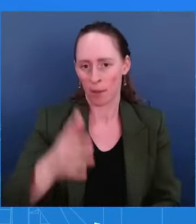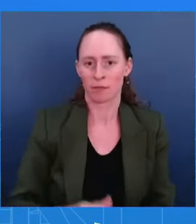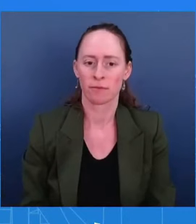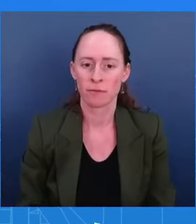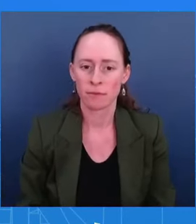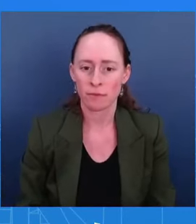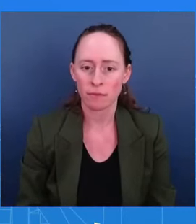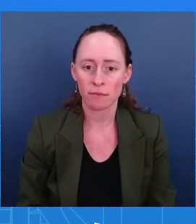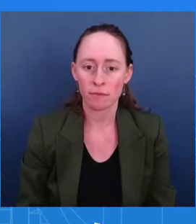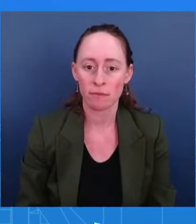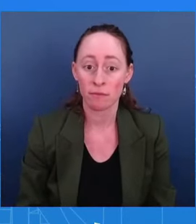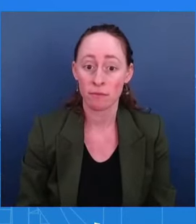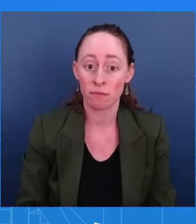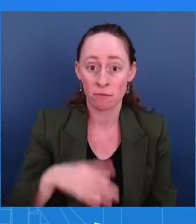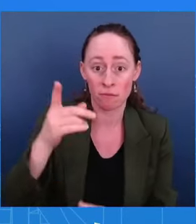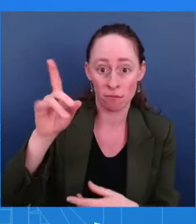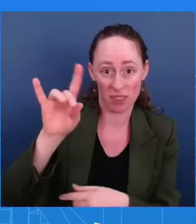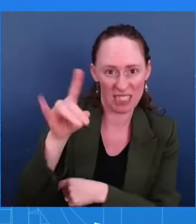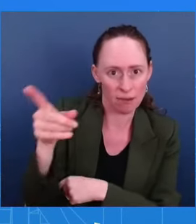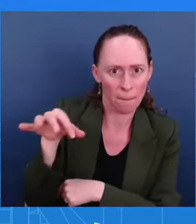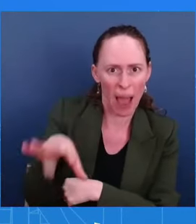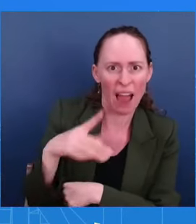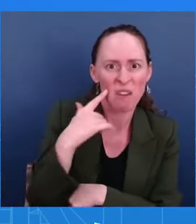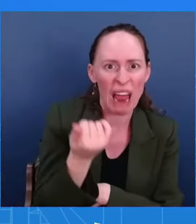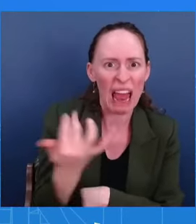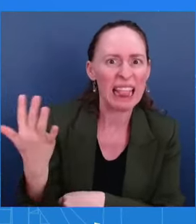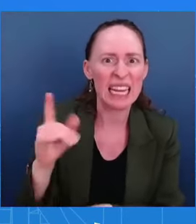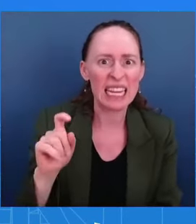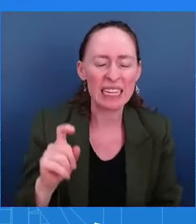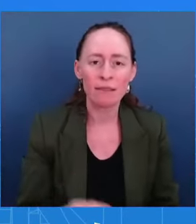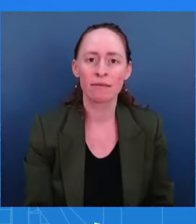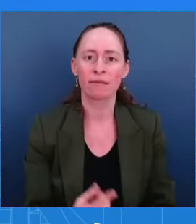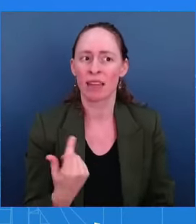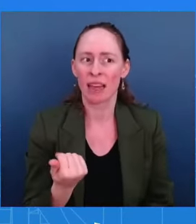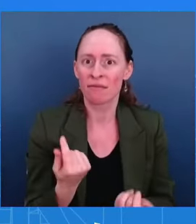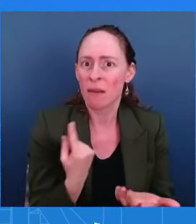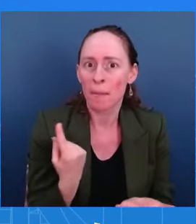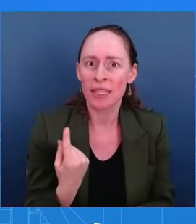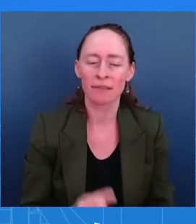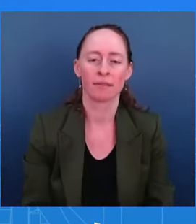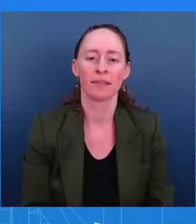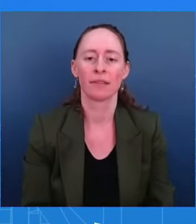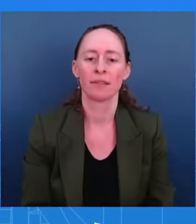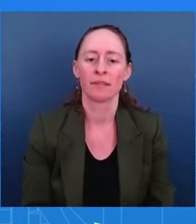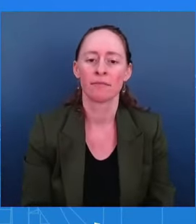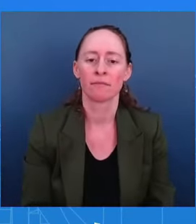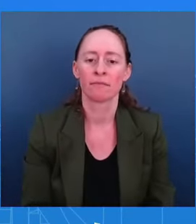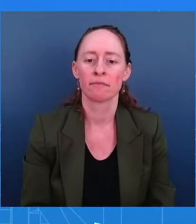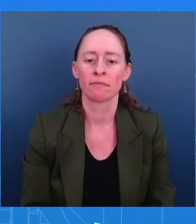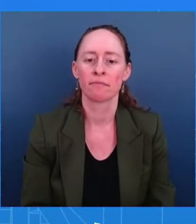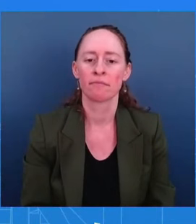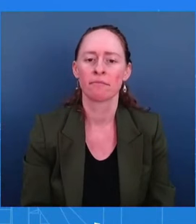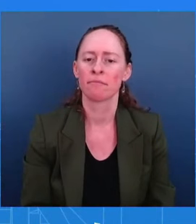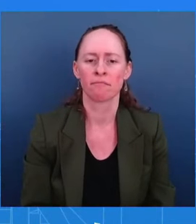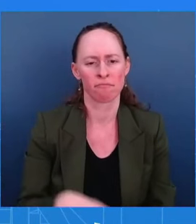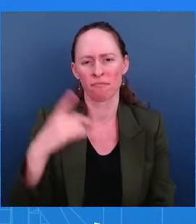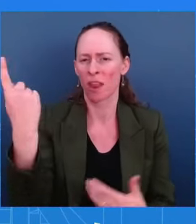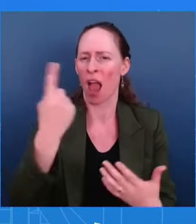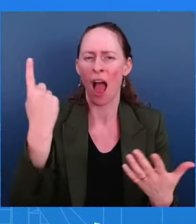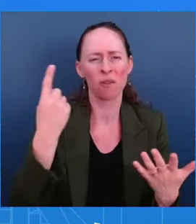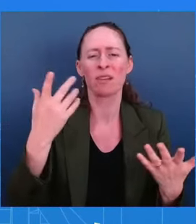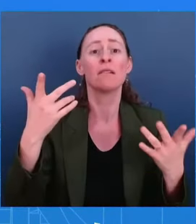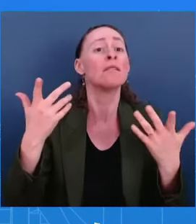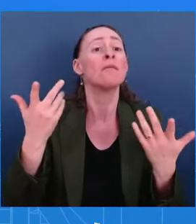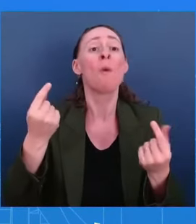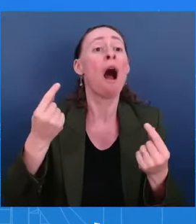say that he's taken every, he's taken every action or done the same process that every other president has done when they have taken time